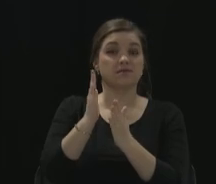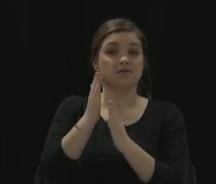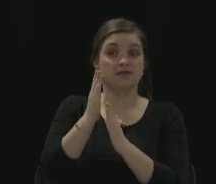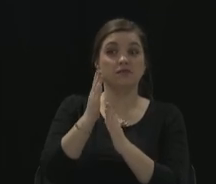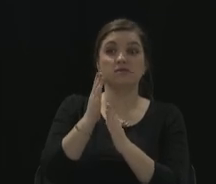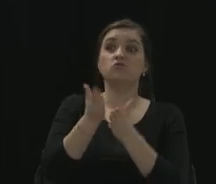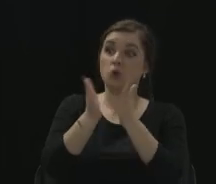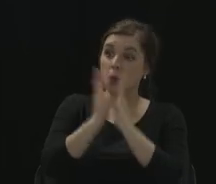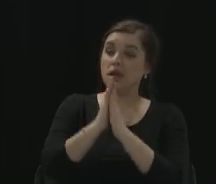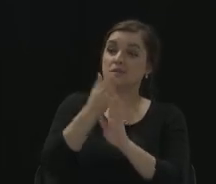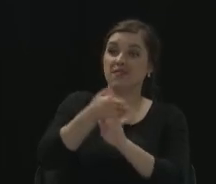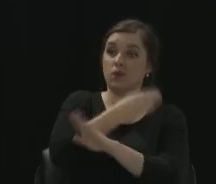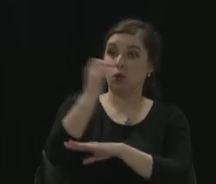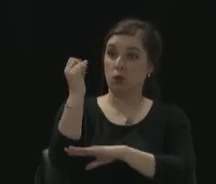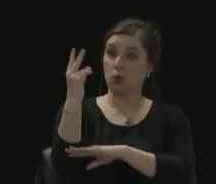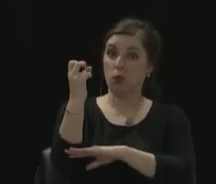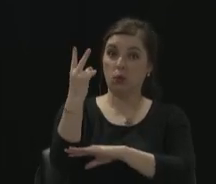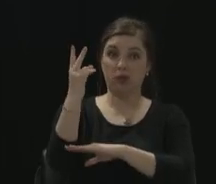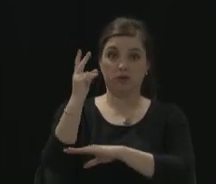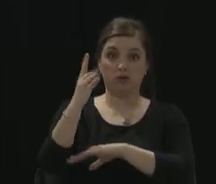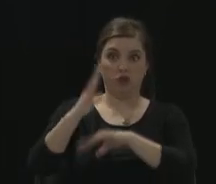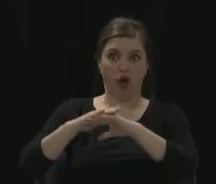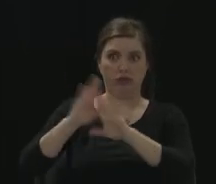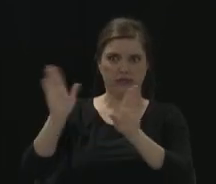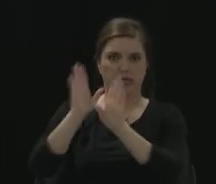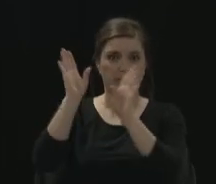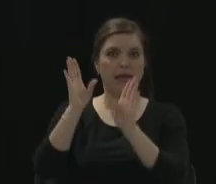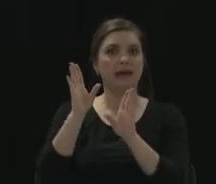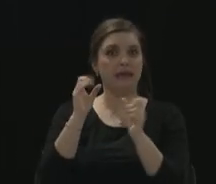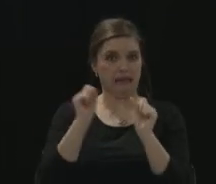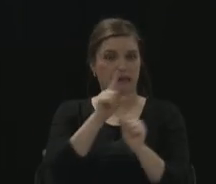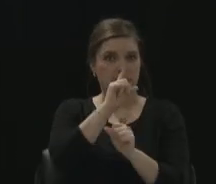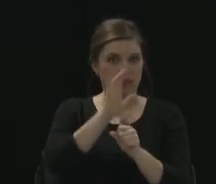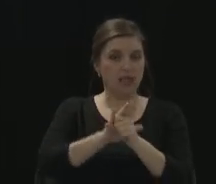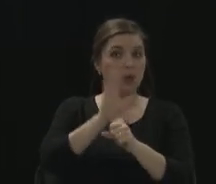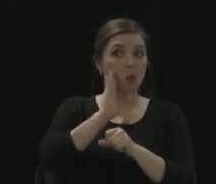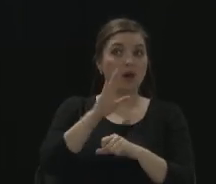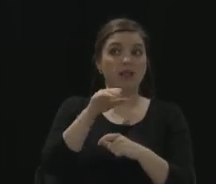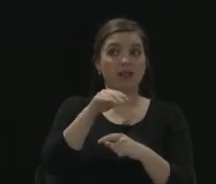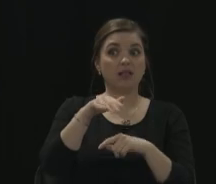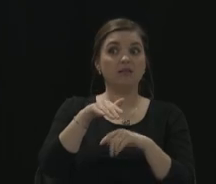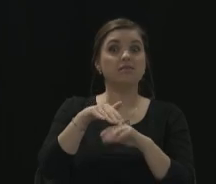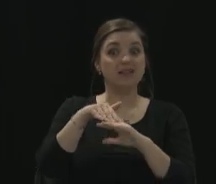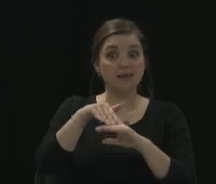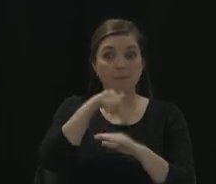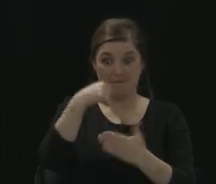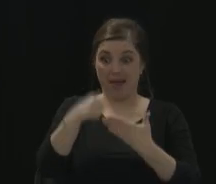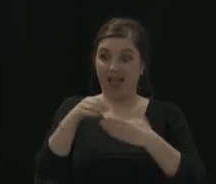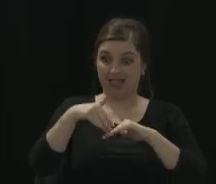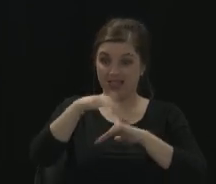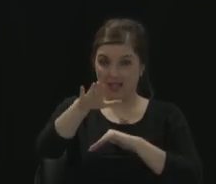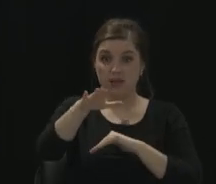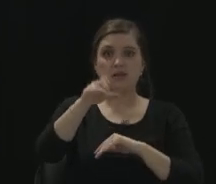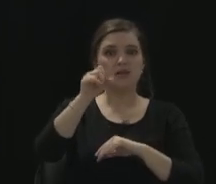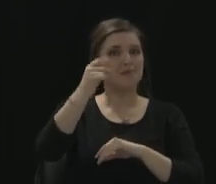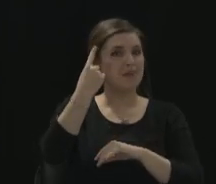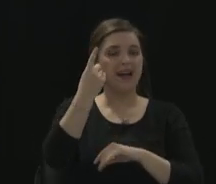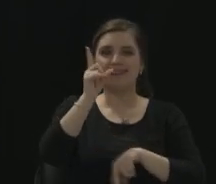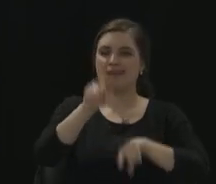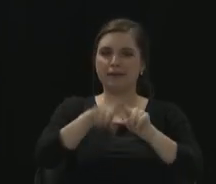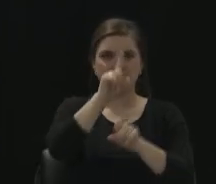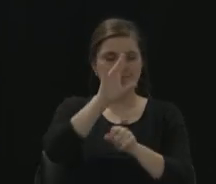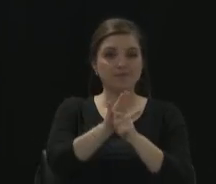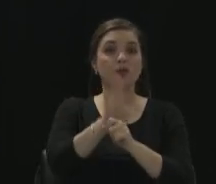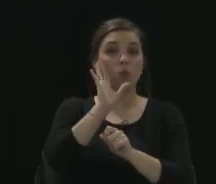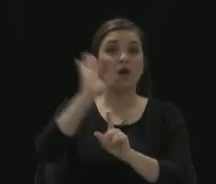we'll guarantee that it'll go in the mail, but I can't guarantee that it'll be delivered to you, you vote, return it by the day